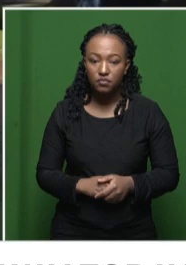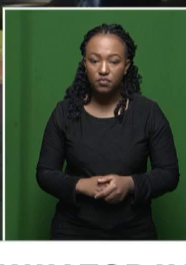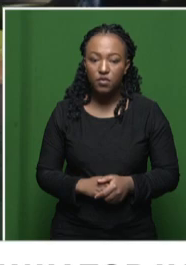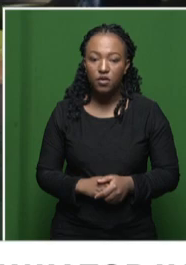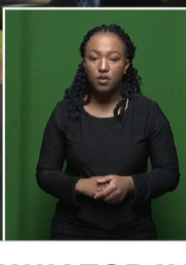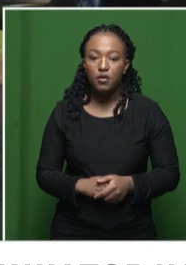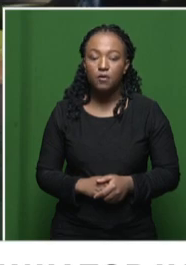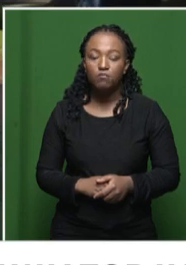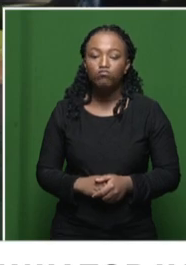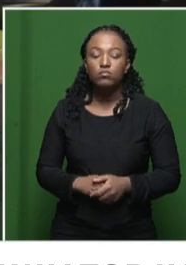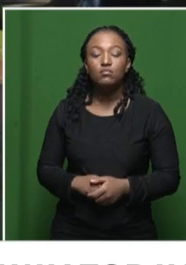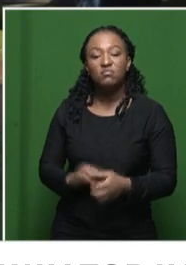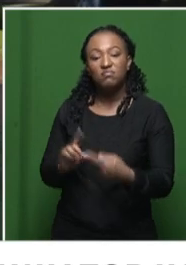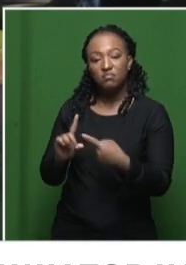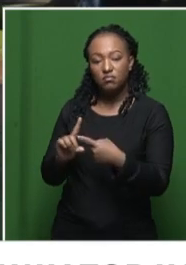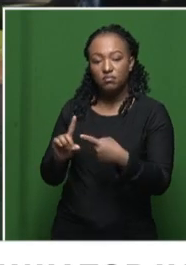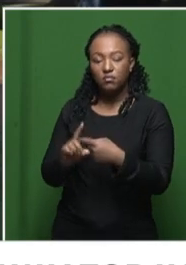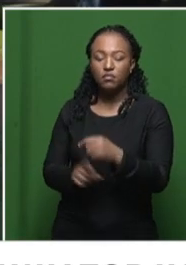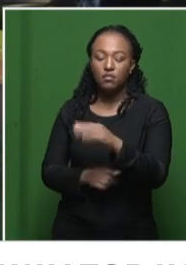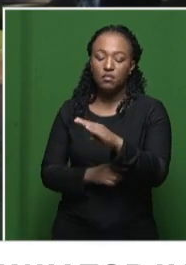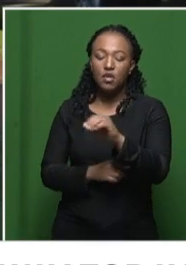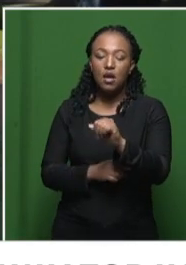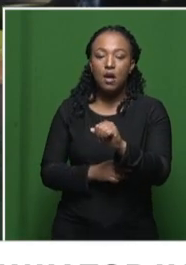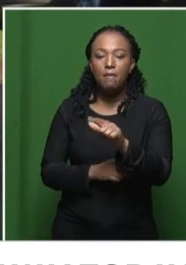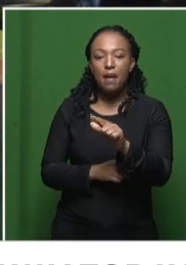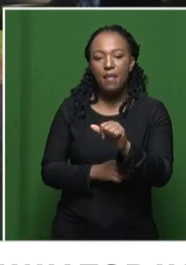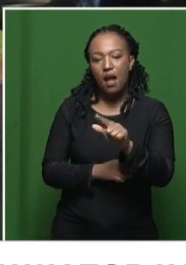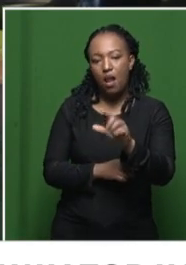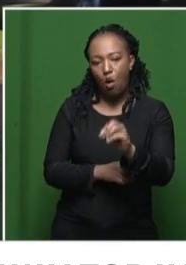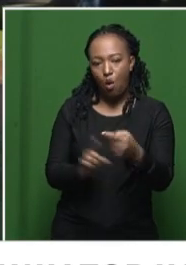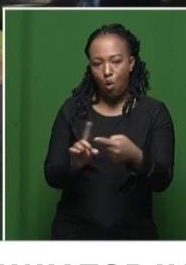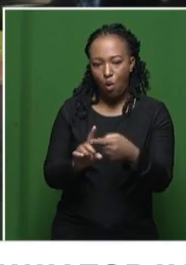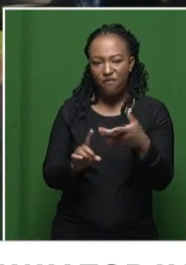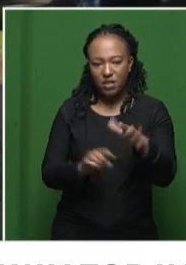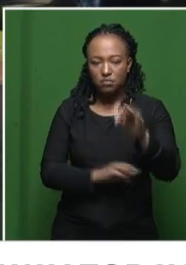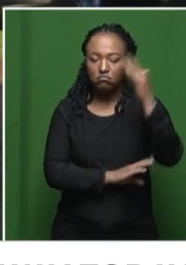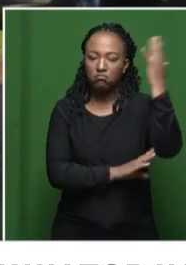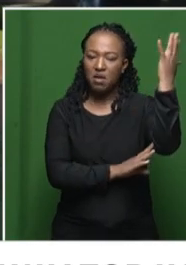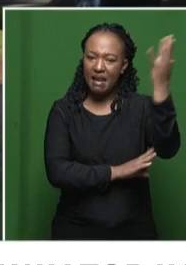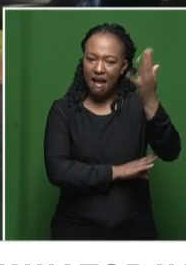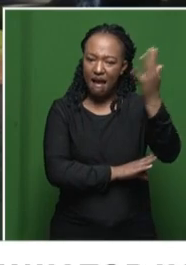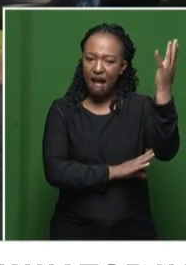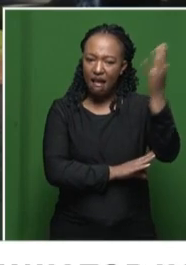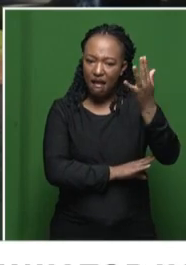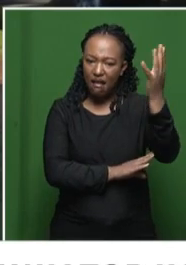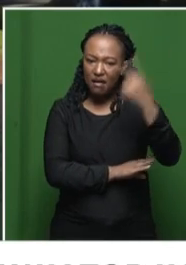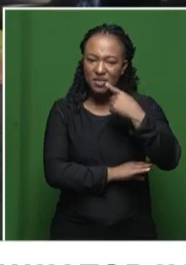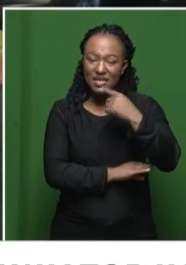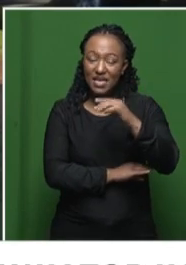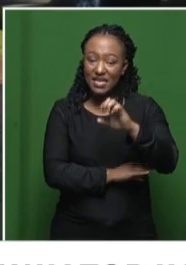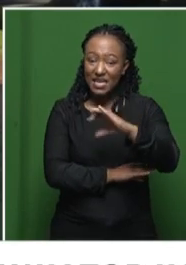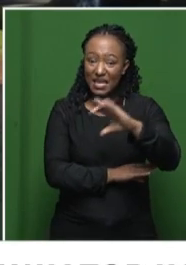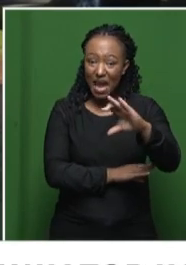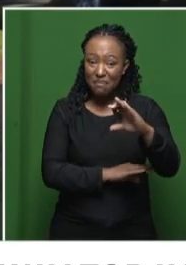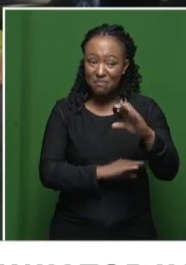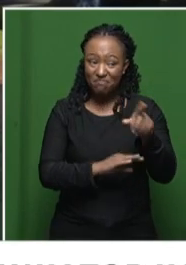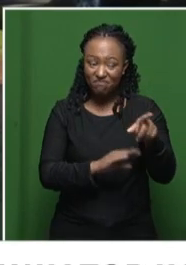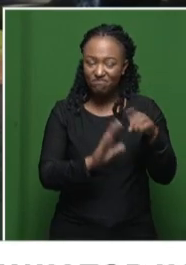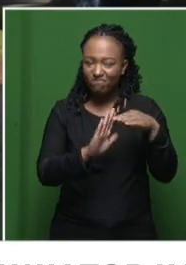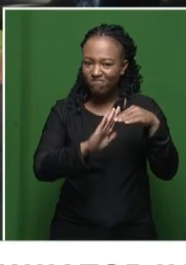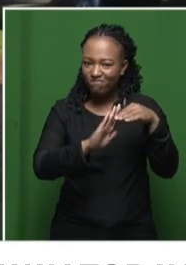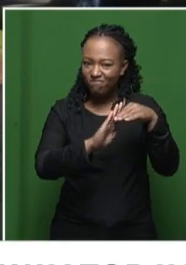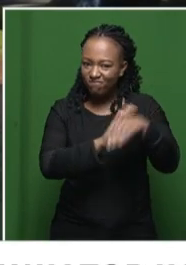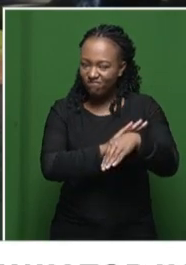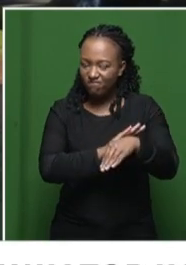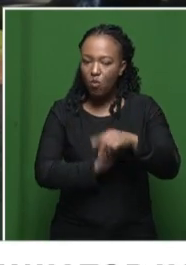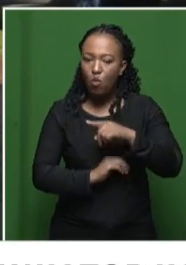Essentially, that is Babalo Matigizala speaking about how things have gone bad in the East NK province under the leadership of